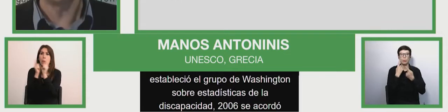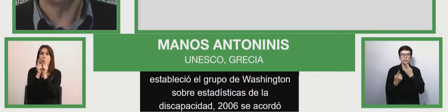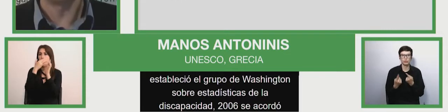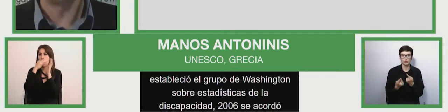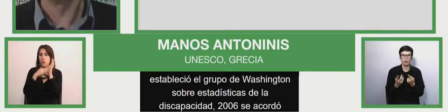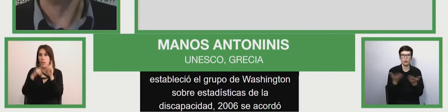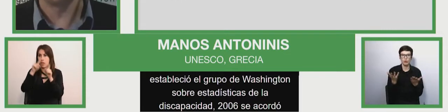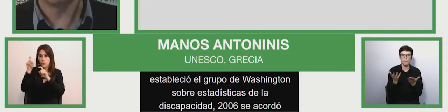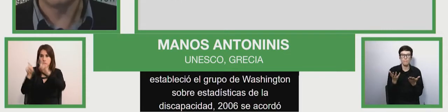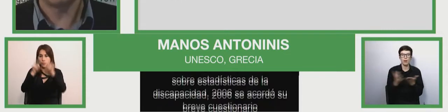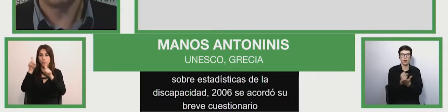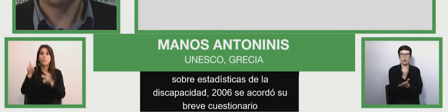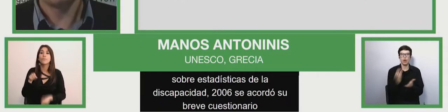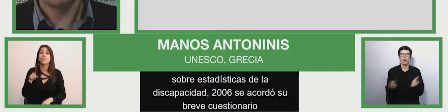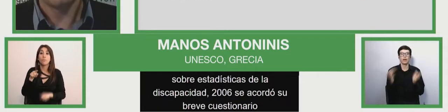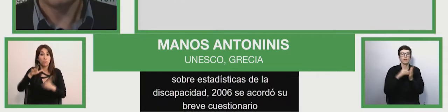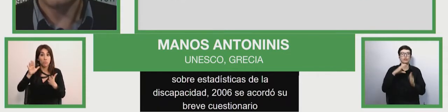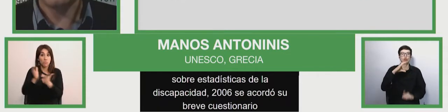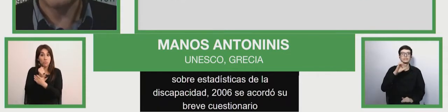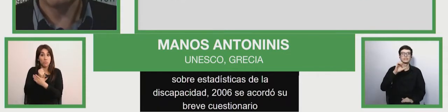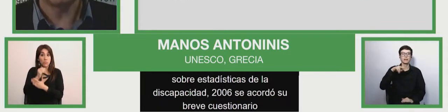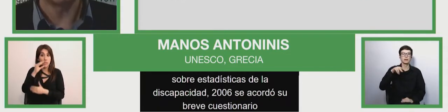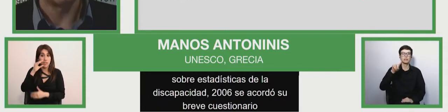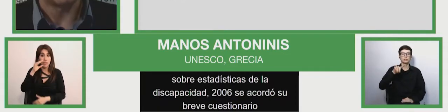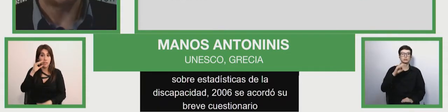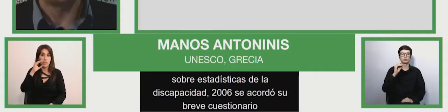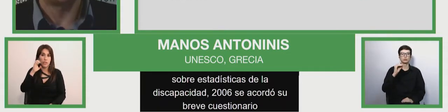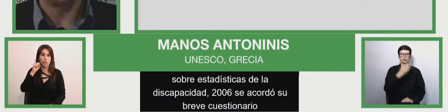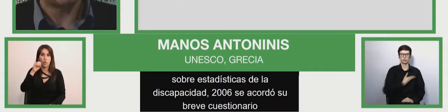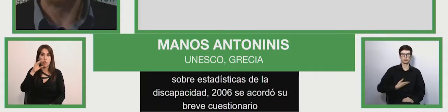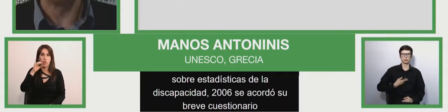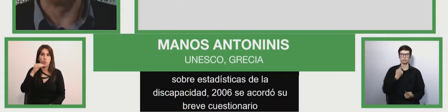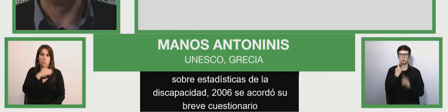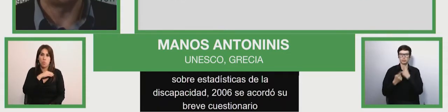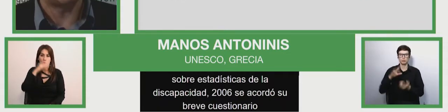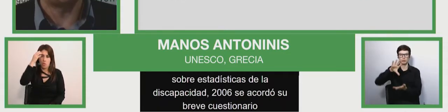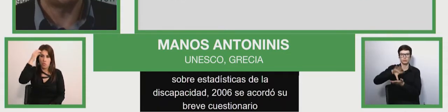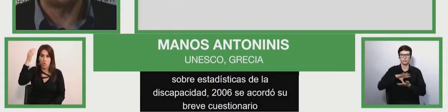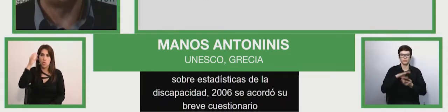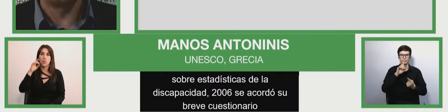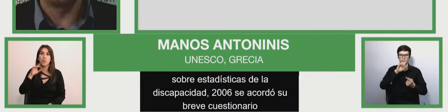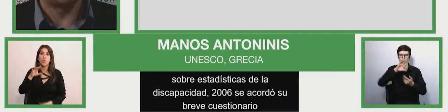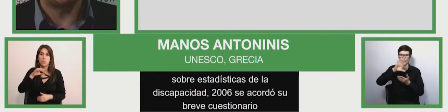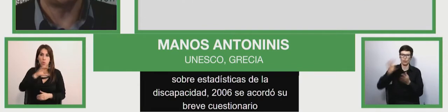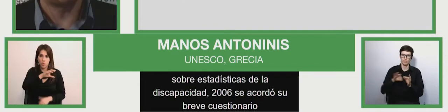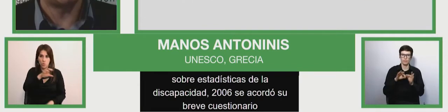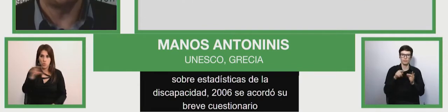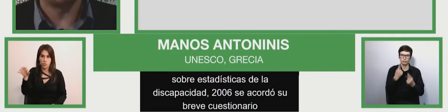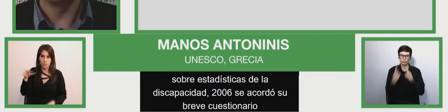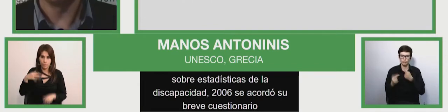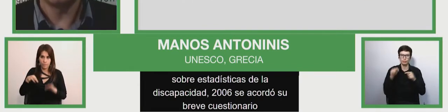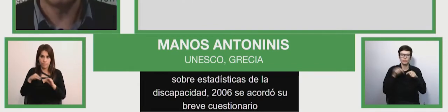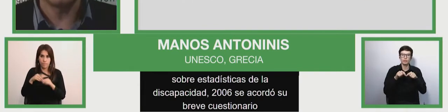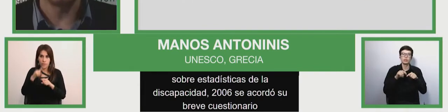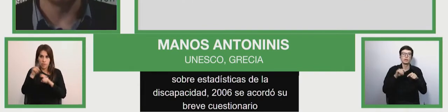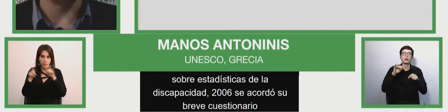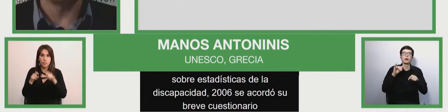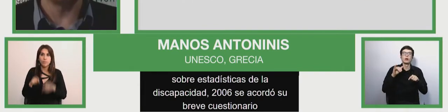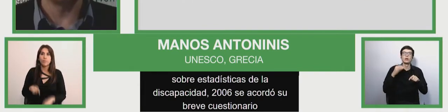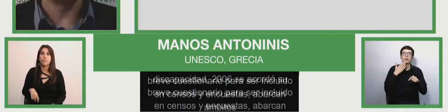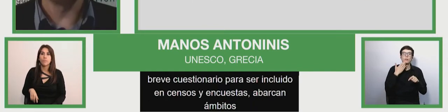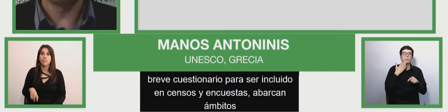a census of questions. These 10 questions range from functional aspects, site, air,